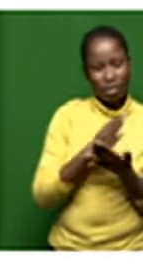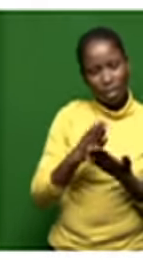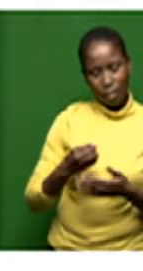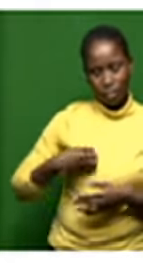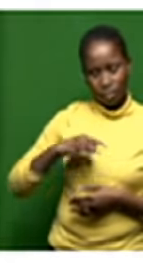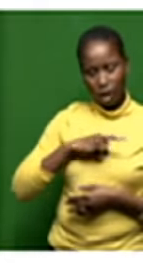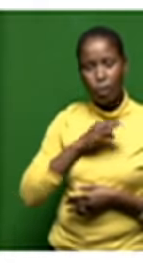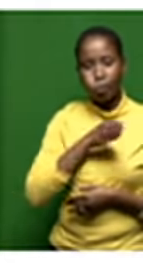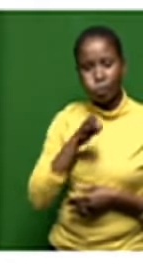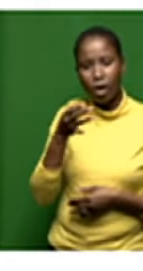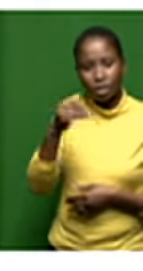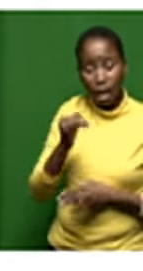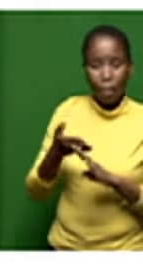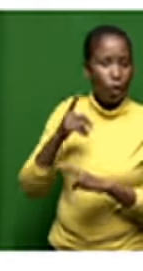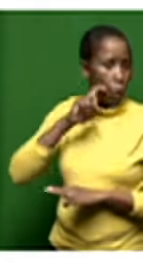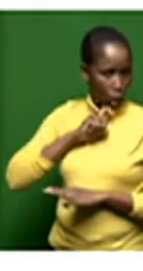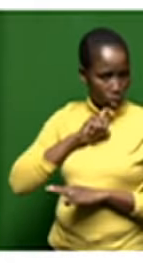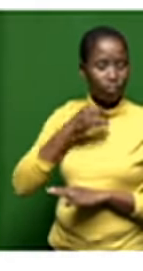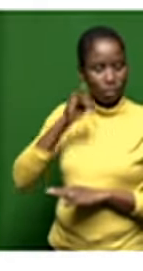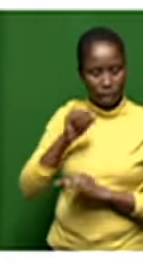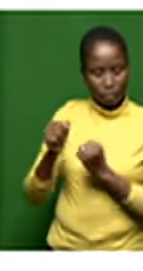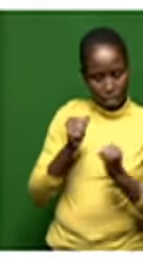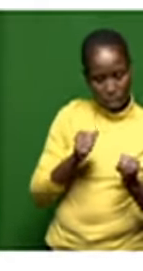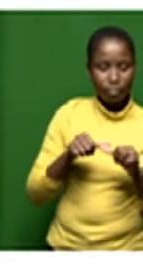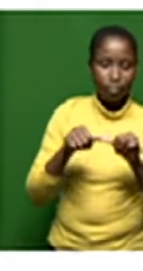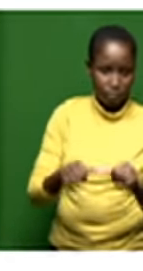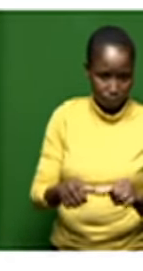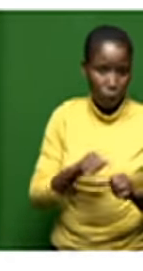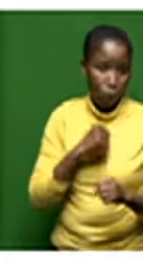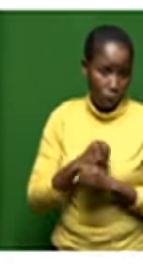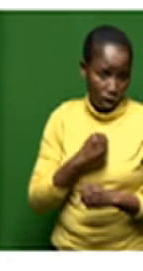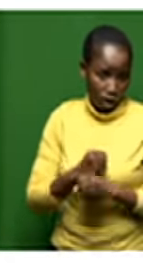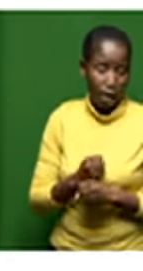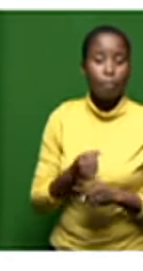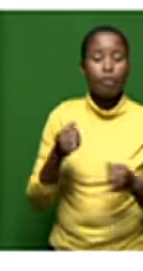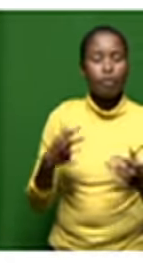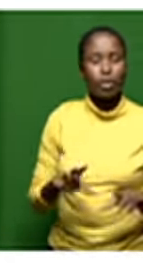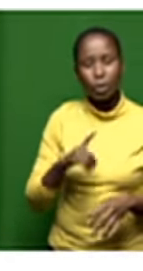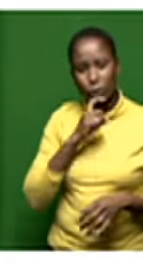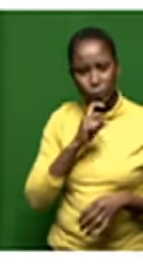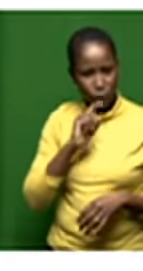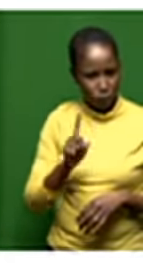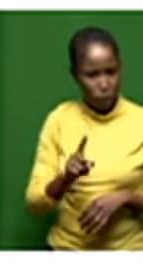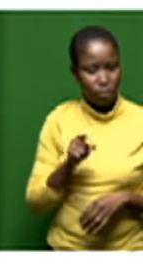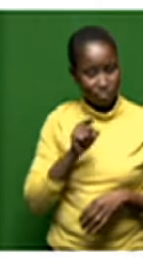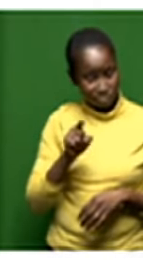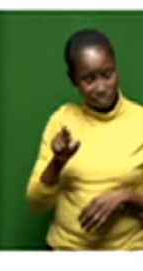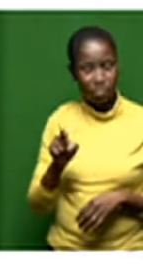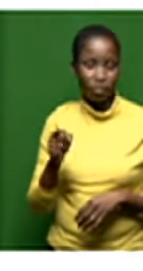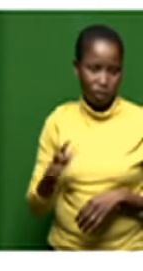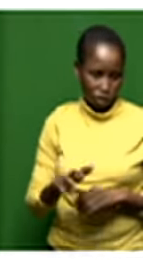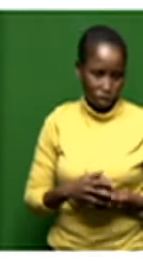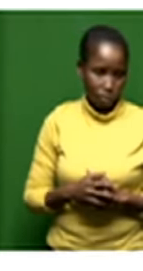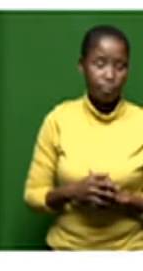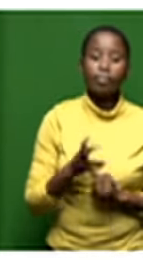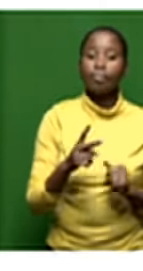with us in the commercial space in the human resources space as well and we have been utilizing those as well and what we're